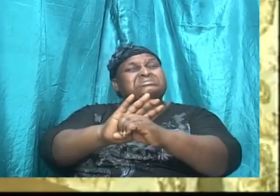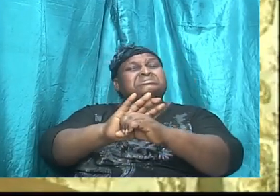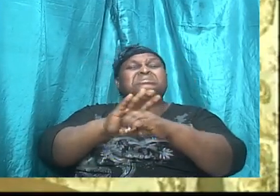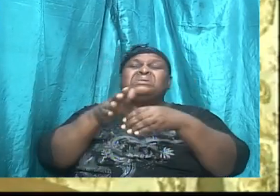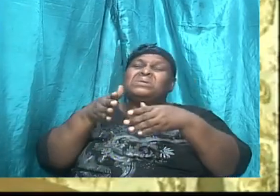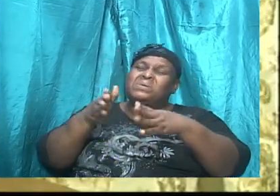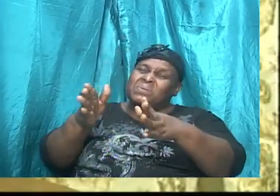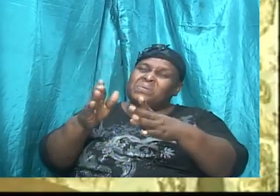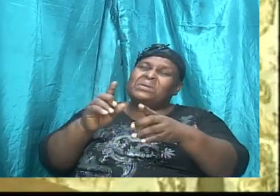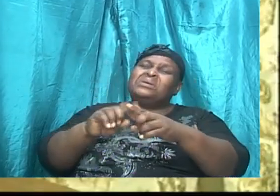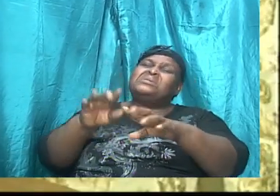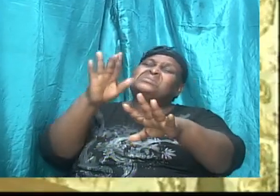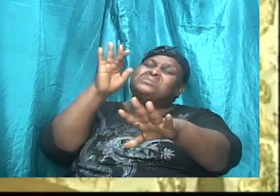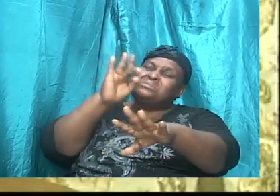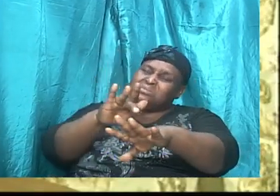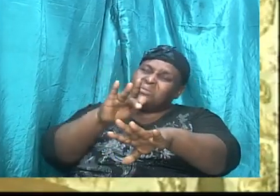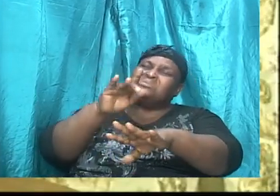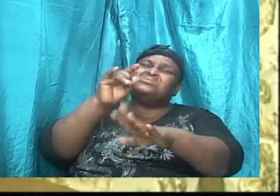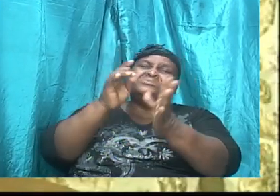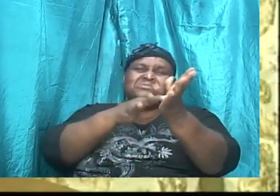to touch Jesus.